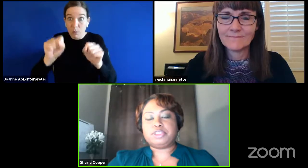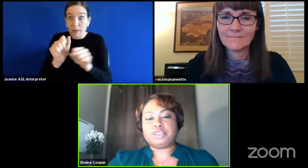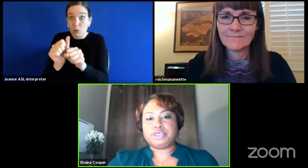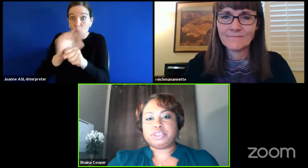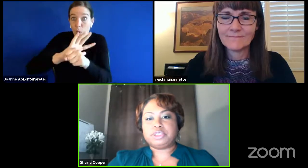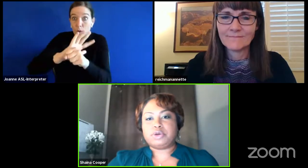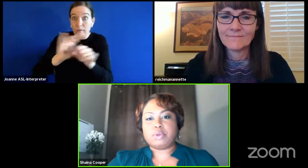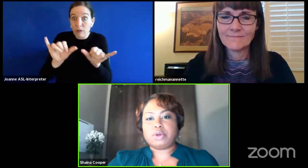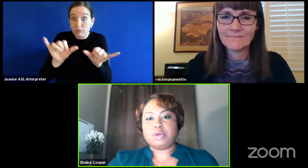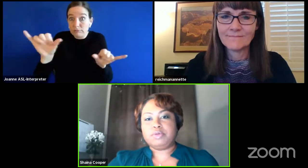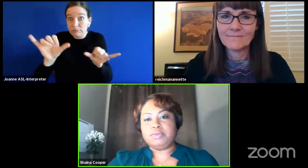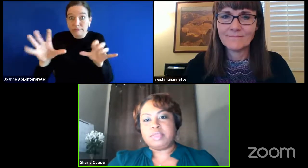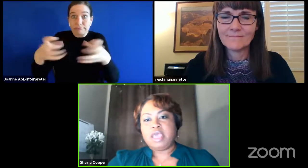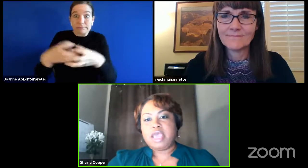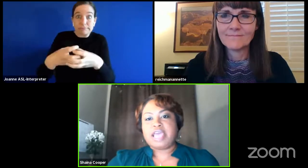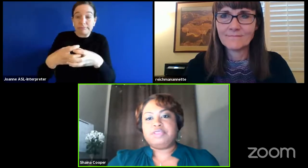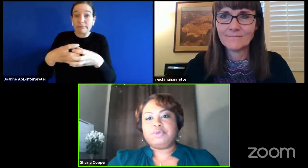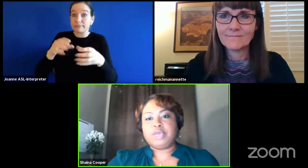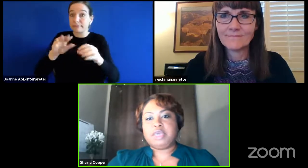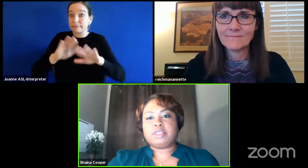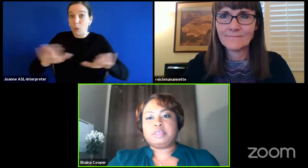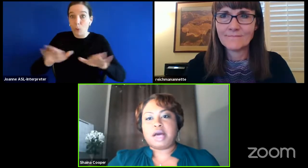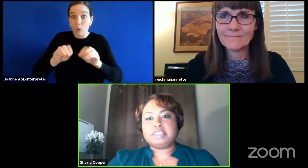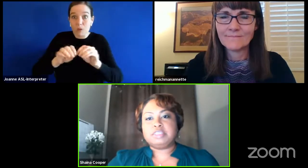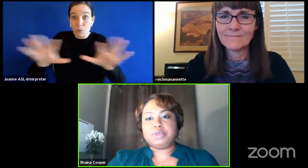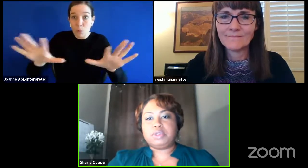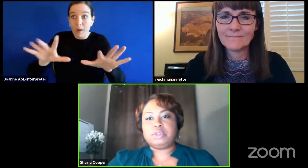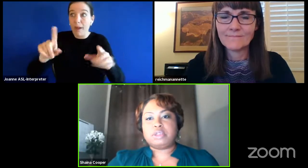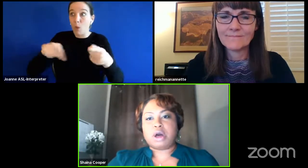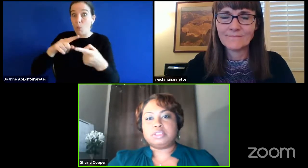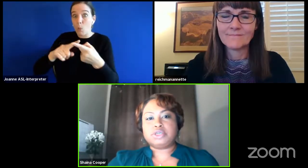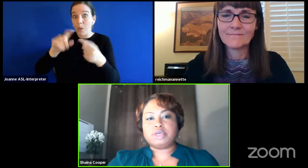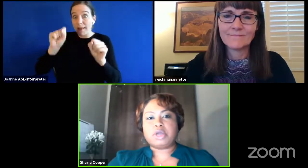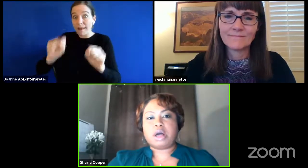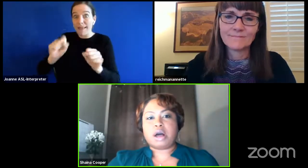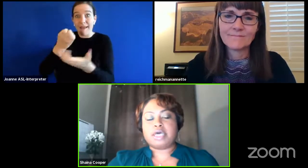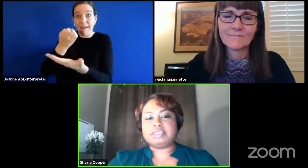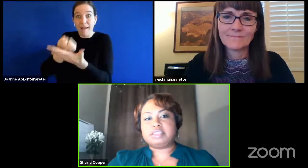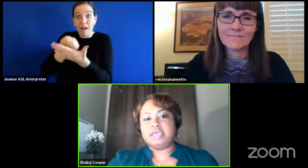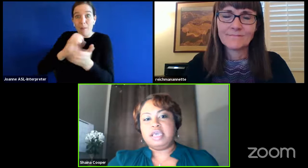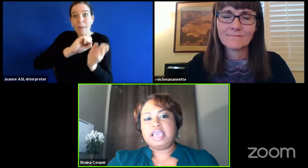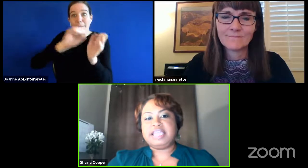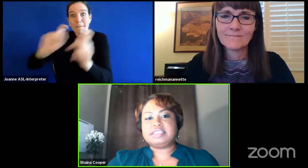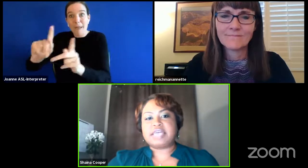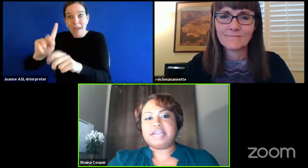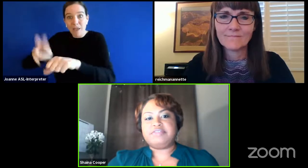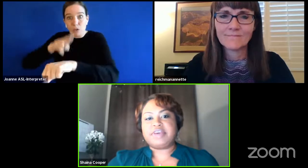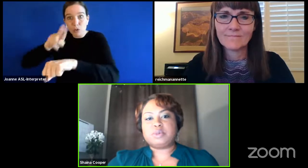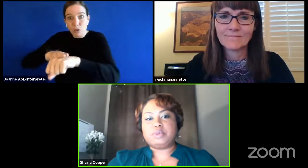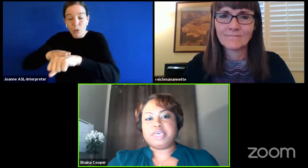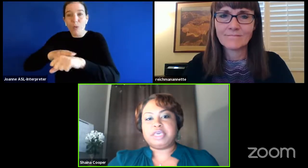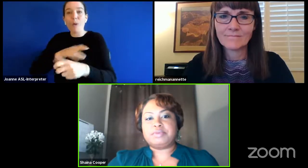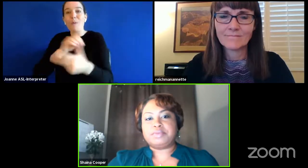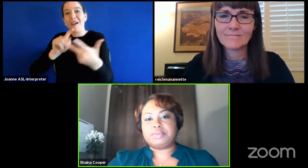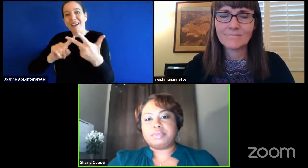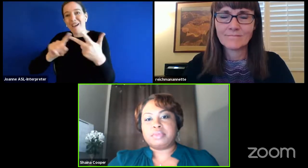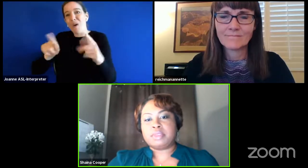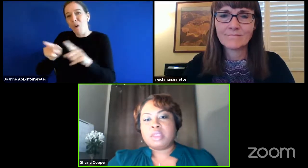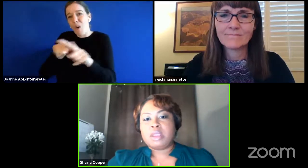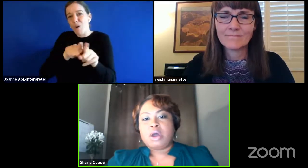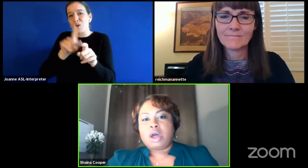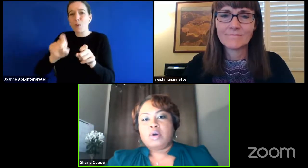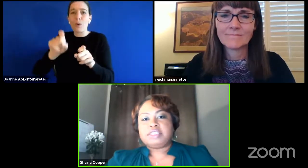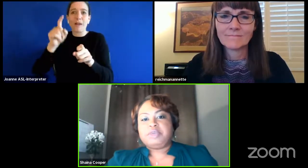economy returns to normal and three what the possible long-term cost inside effects will be